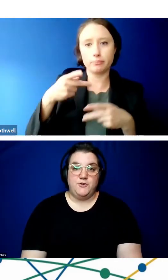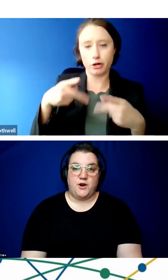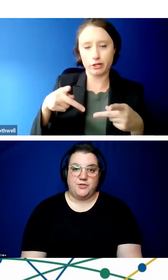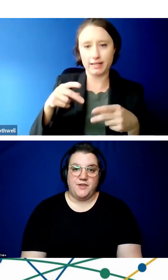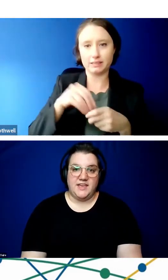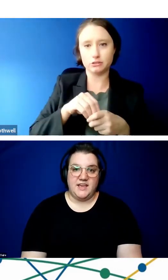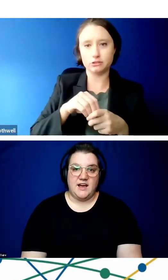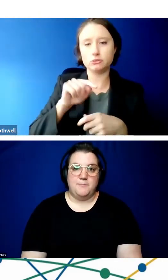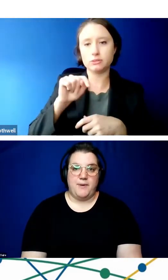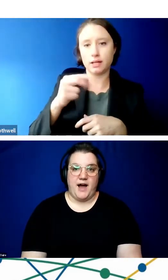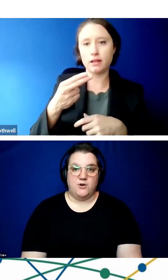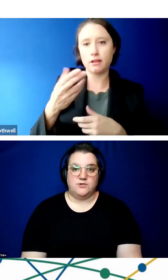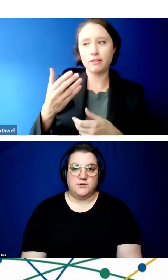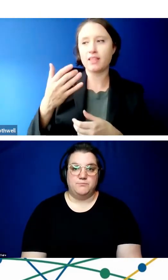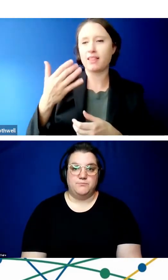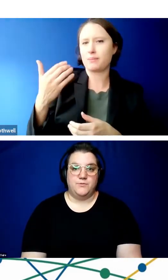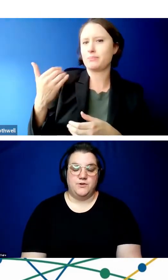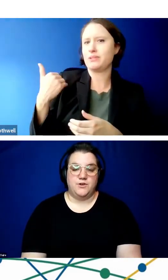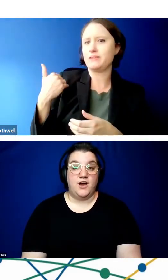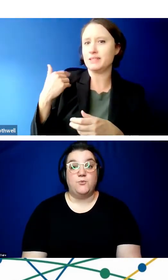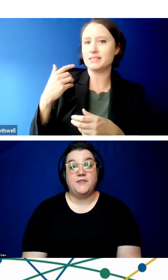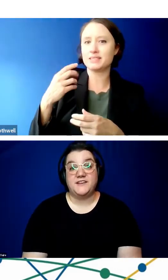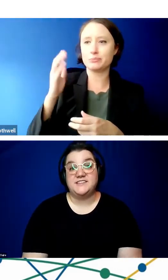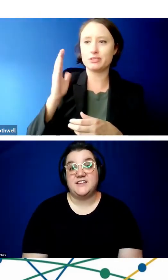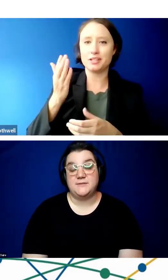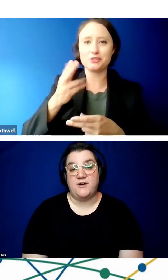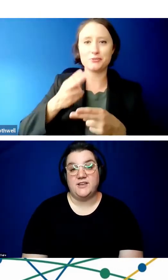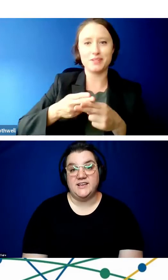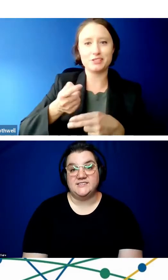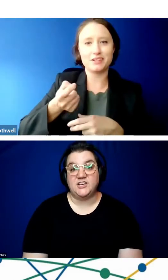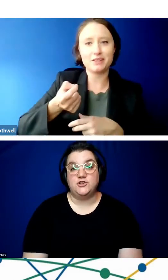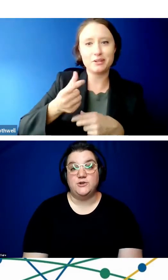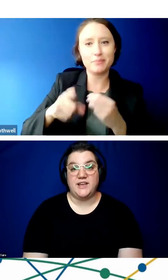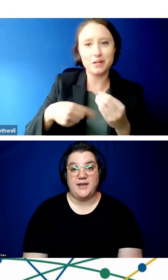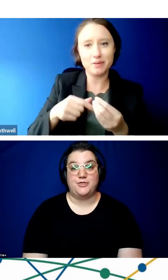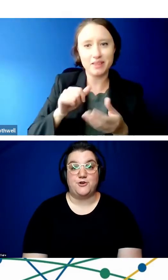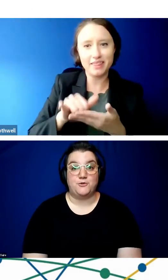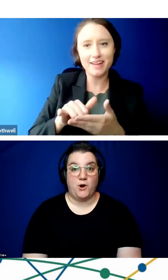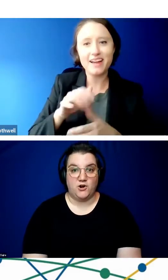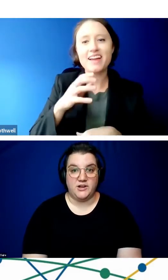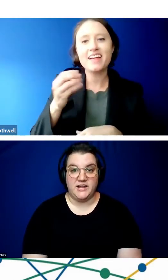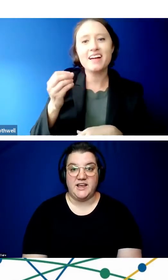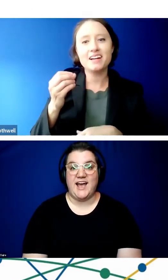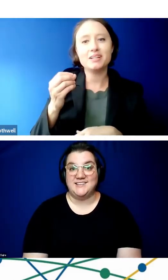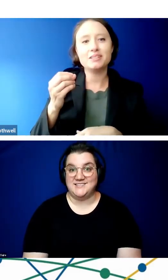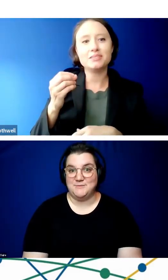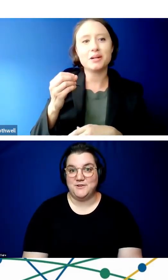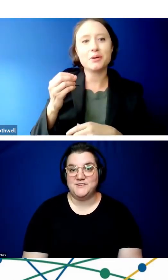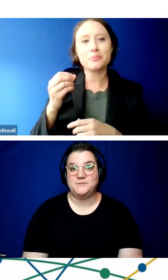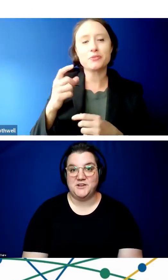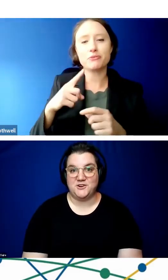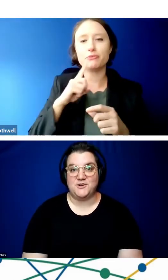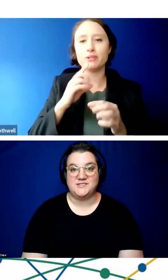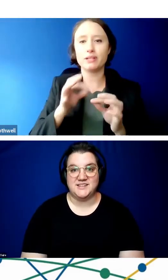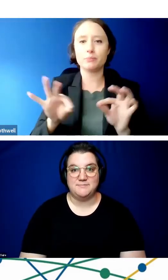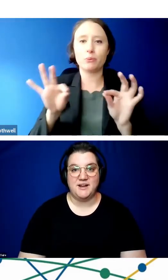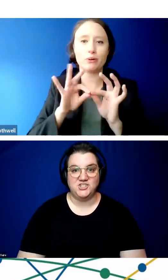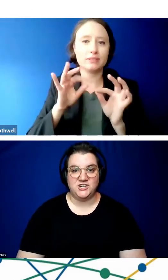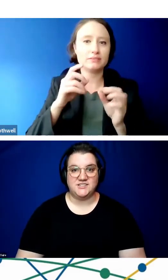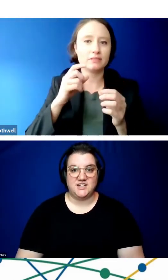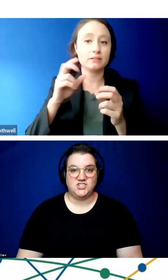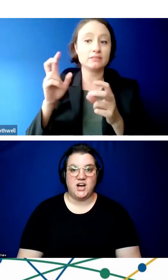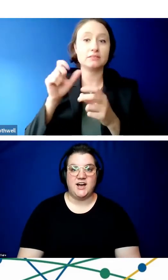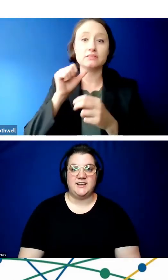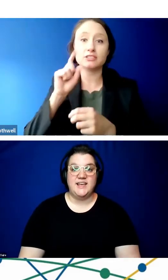If you are thinking about, one thing to think about is including a third party, as the previous speaker did